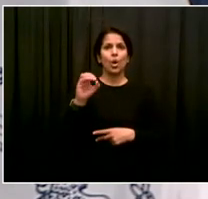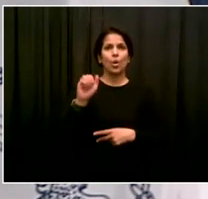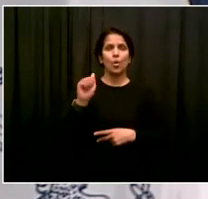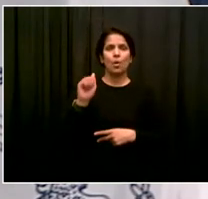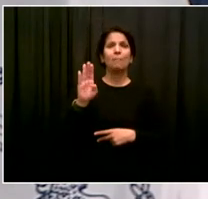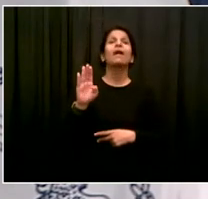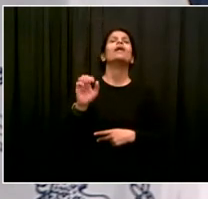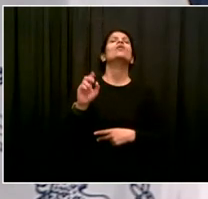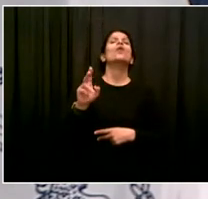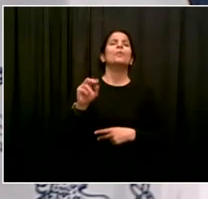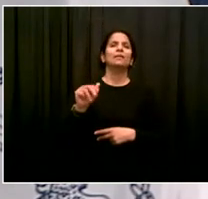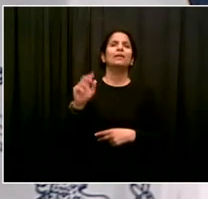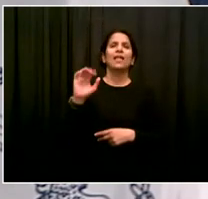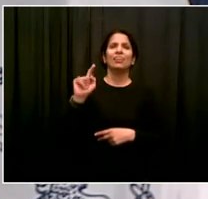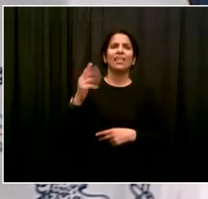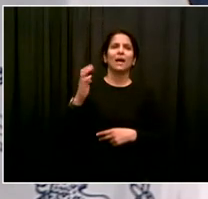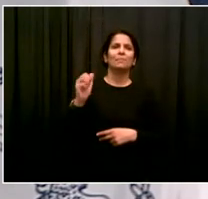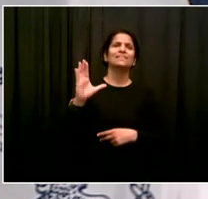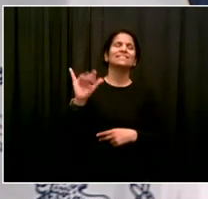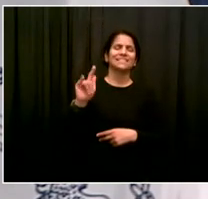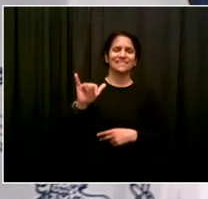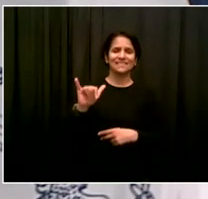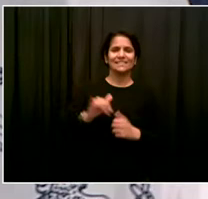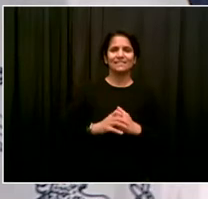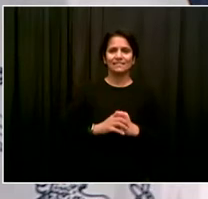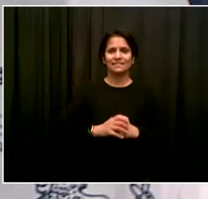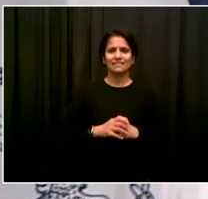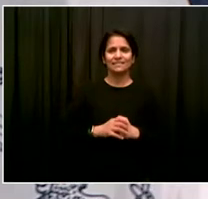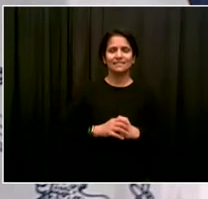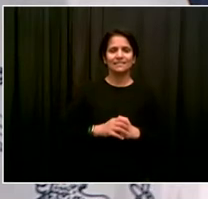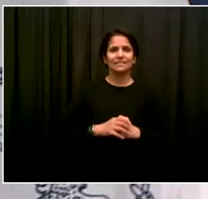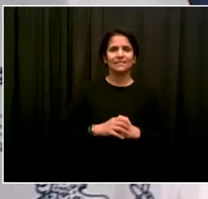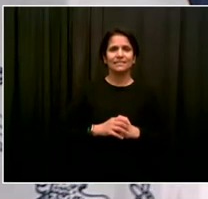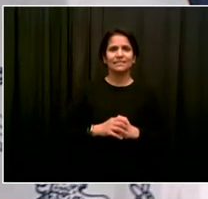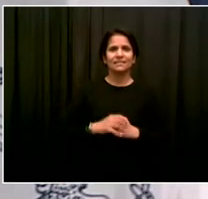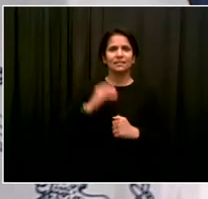Yoav? Yeah, can you hear me? Yeah, how you doing?